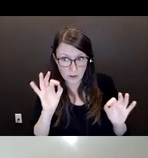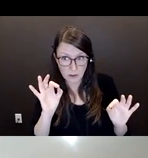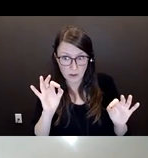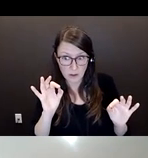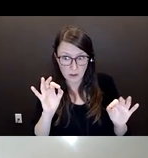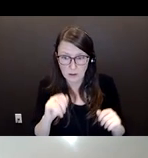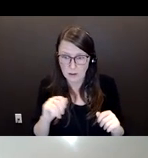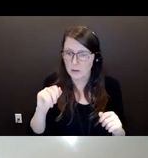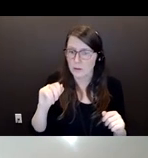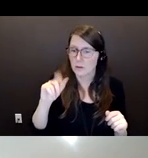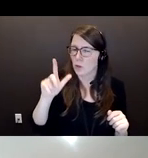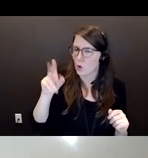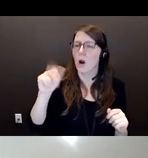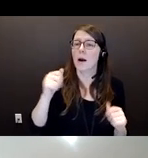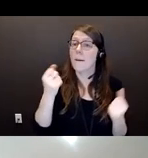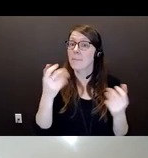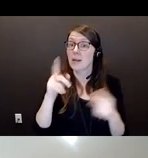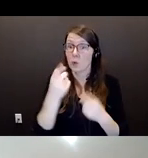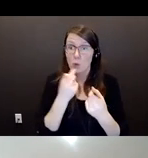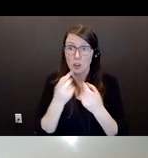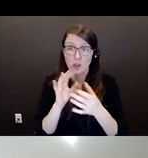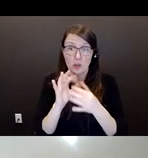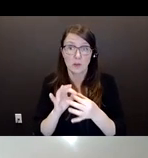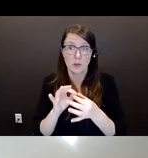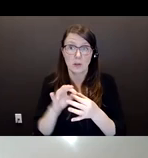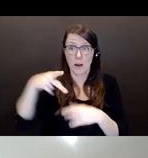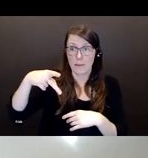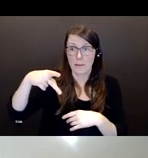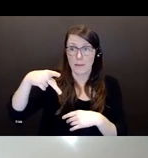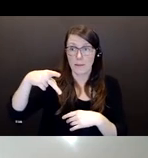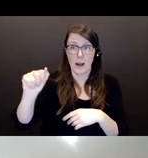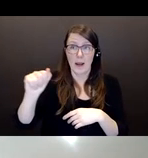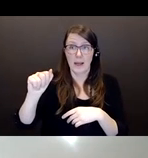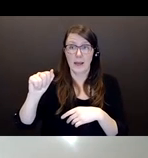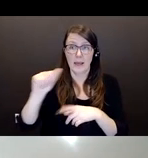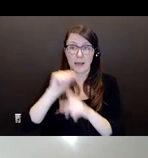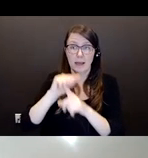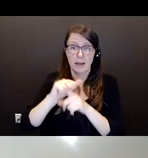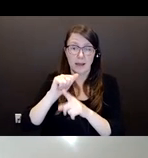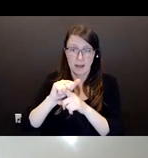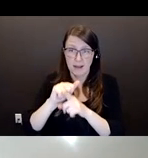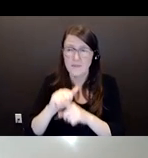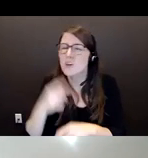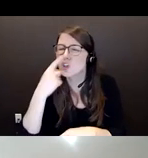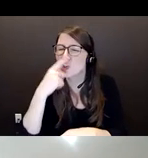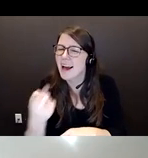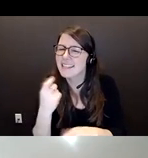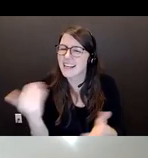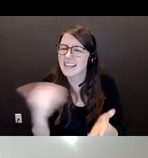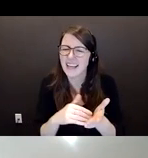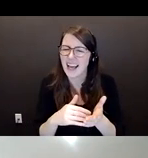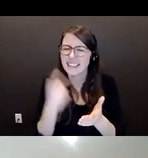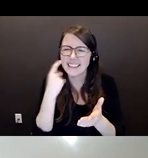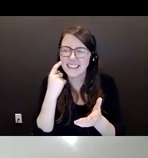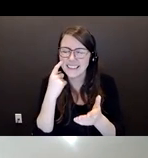We're getting a lot of questions around POA fraud. Uh, would you be able to speak to that Martin? Could you ask that question again? We lost you there shortly.